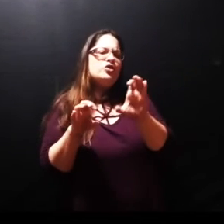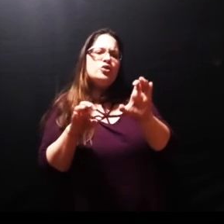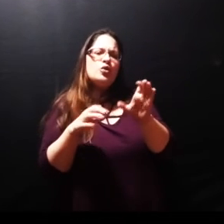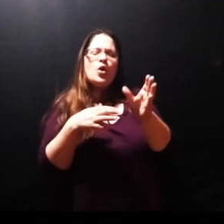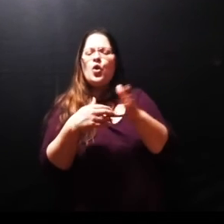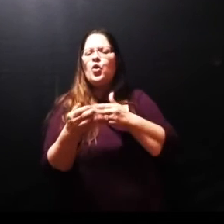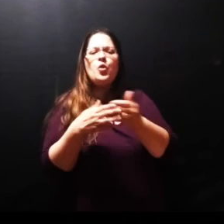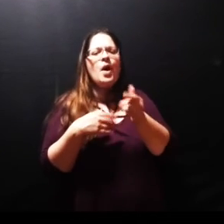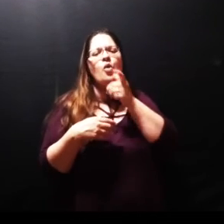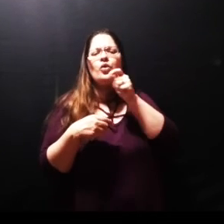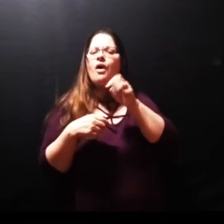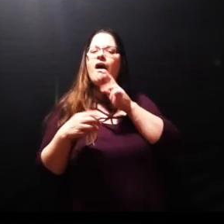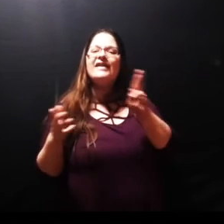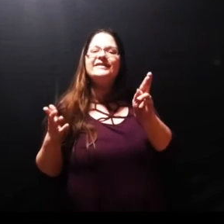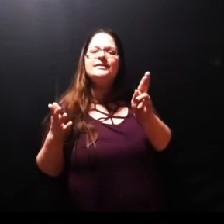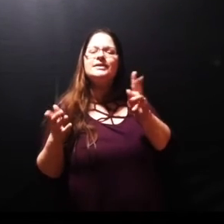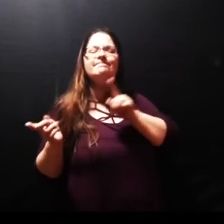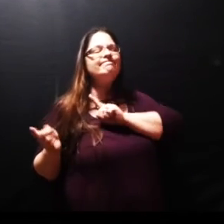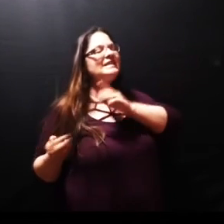and I will save you